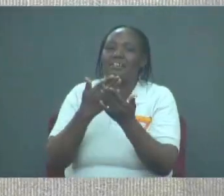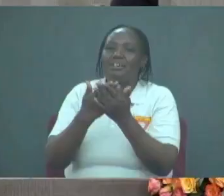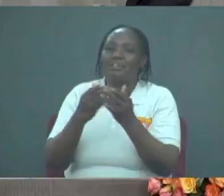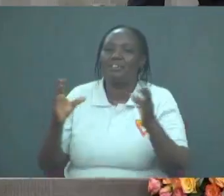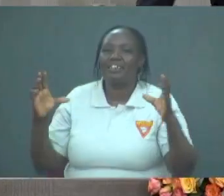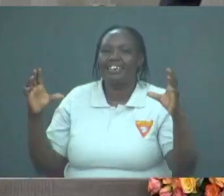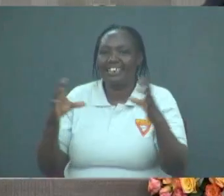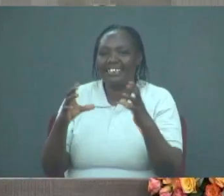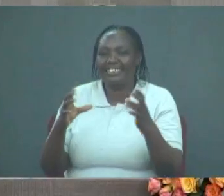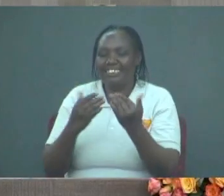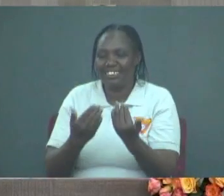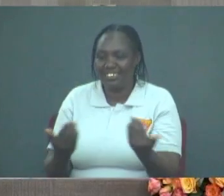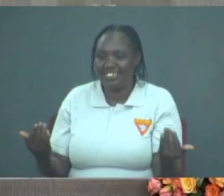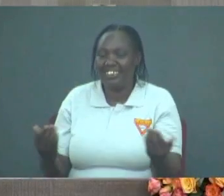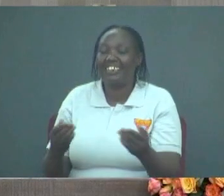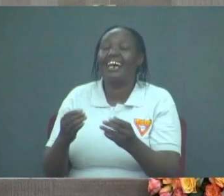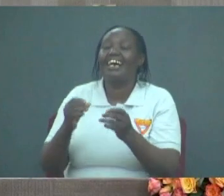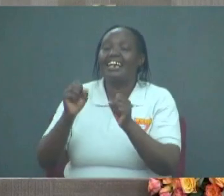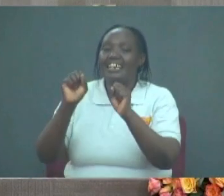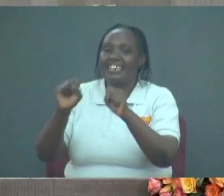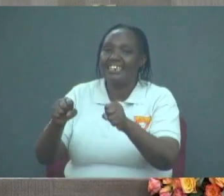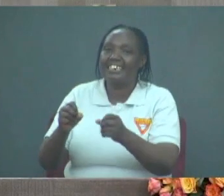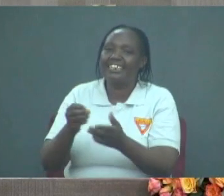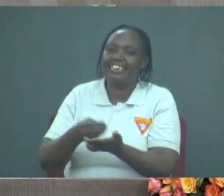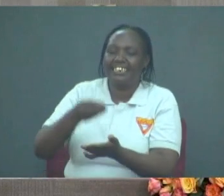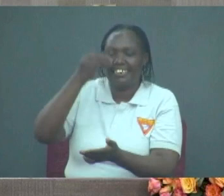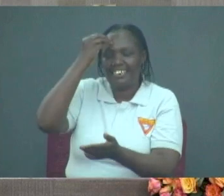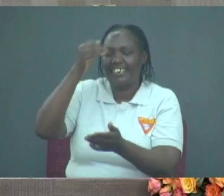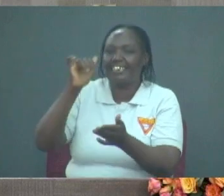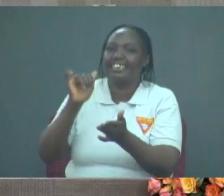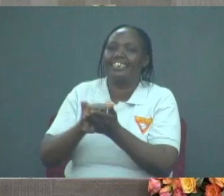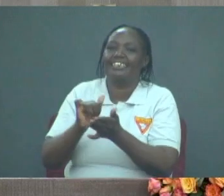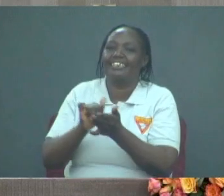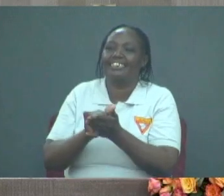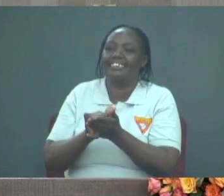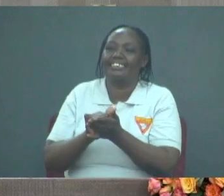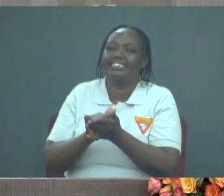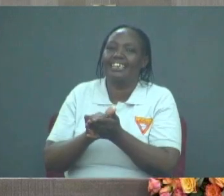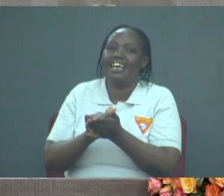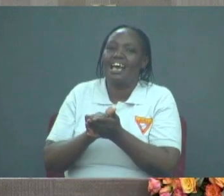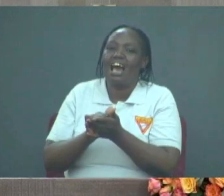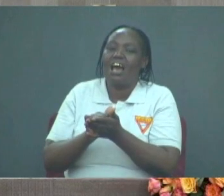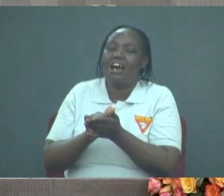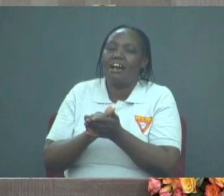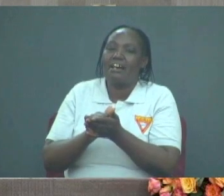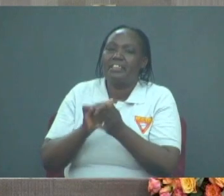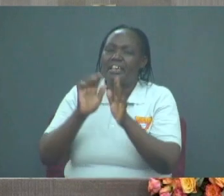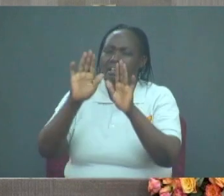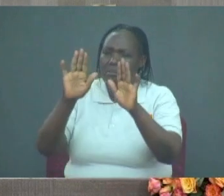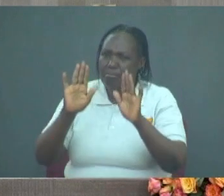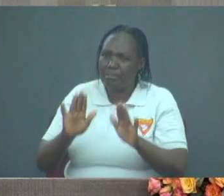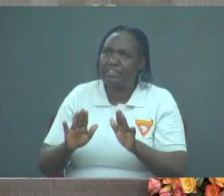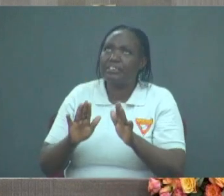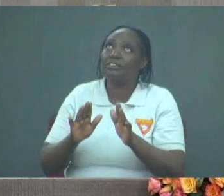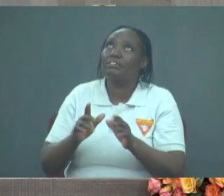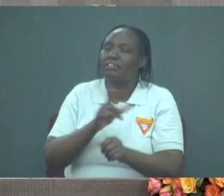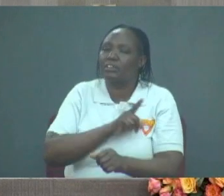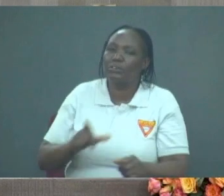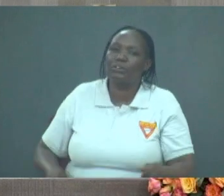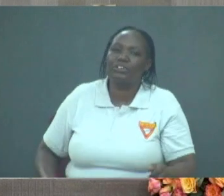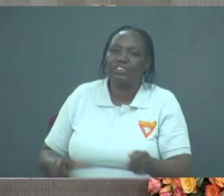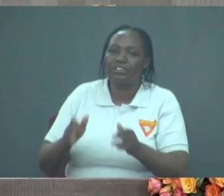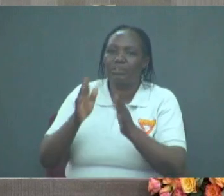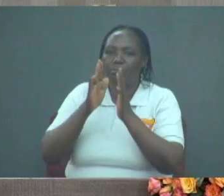the children can learn that. Now, the whole point of the Lord's Prayer, and as Pastor rightfully told us the other day,